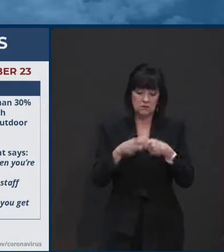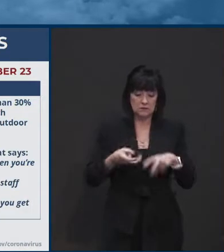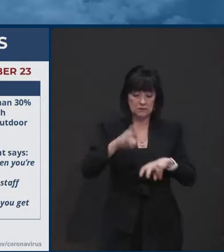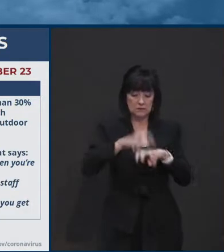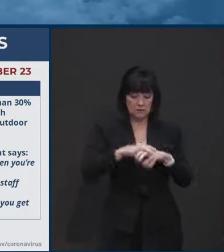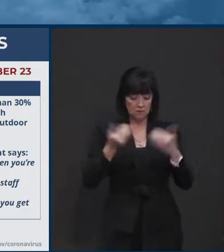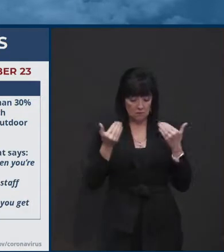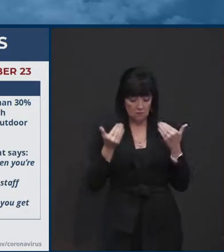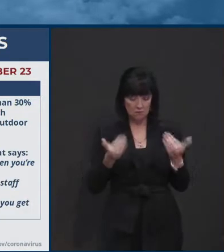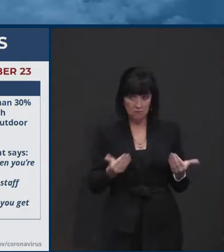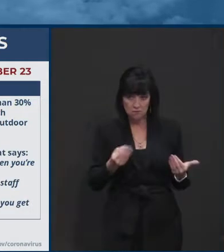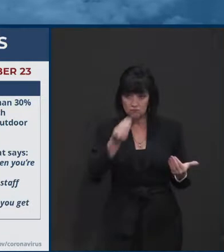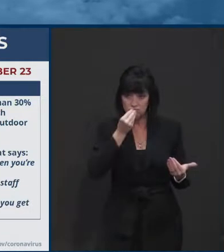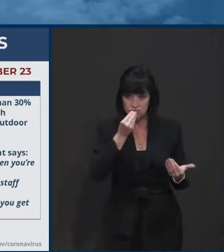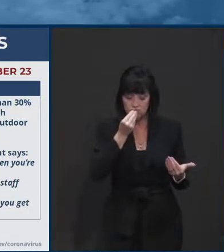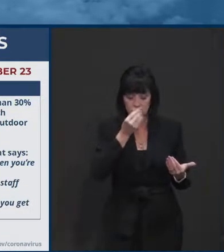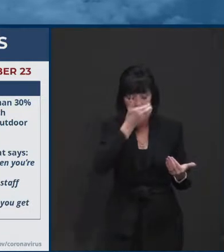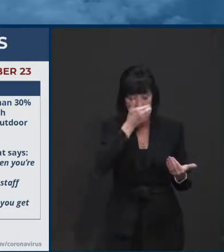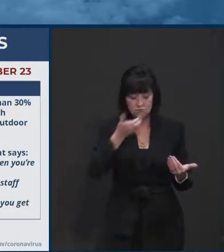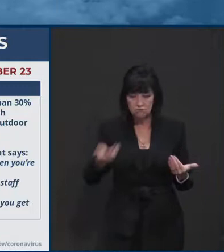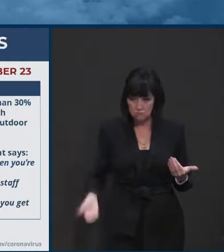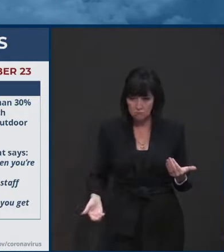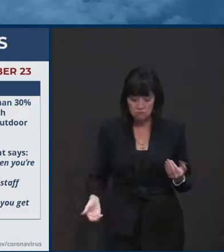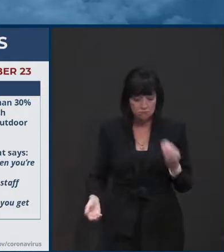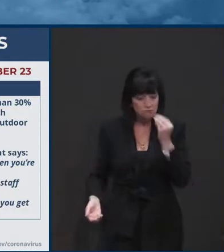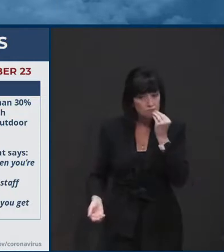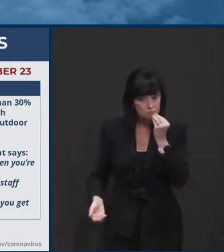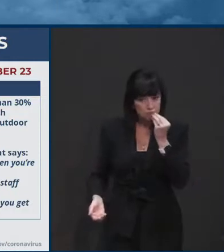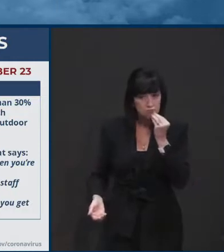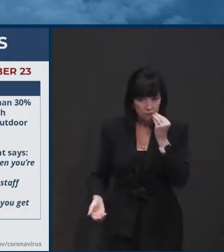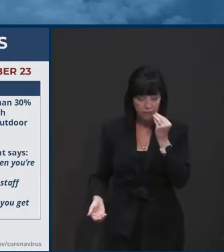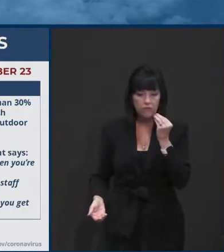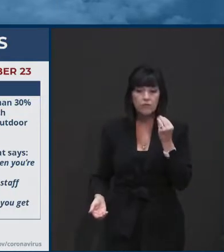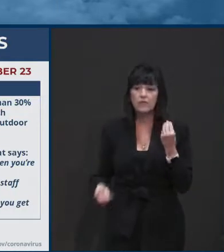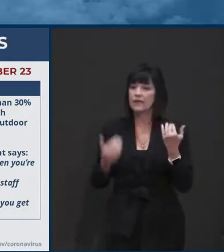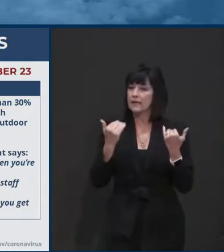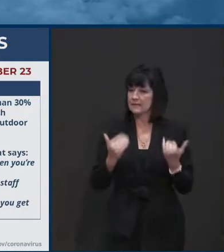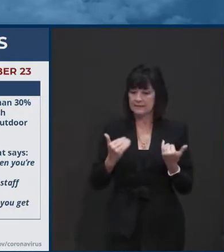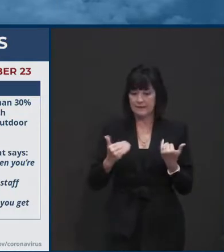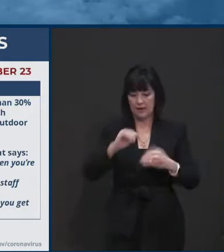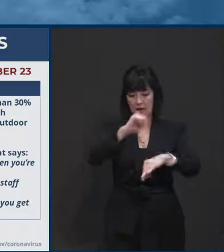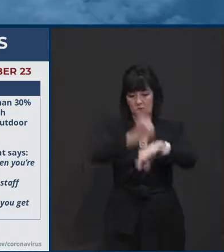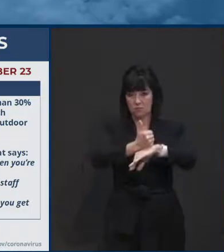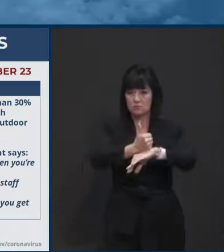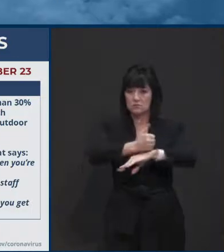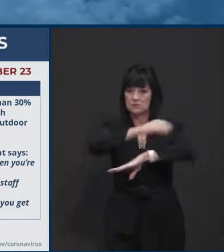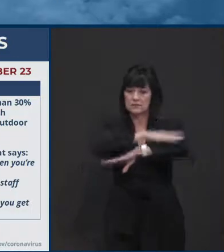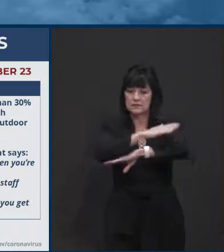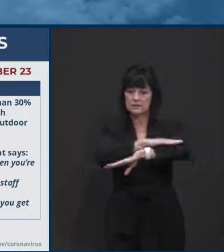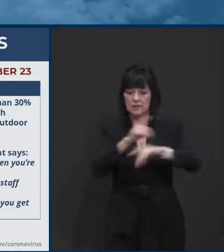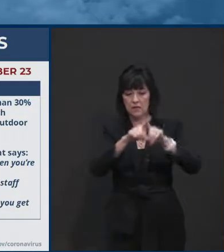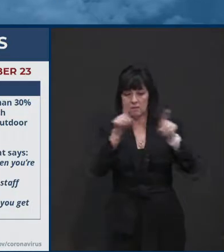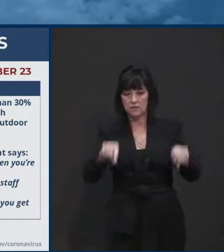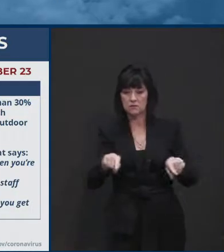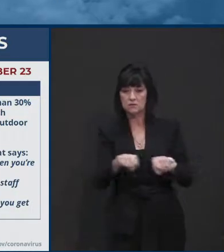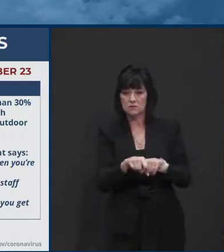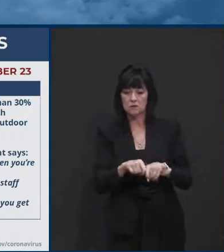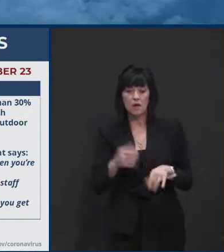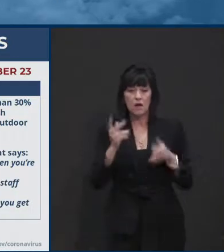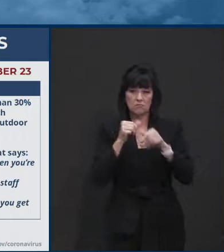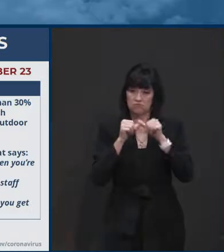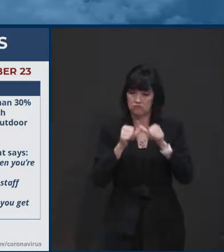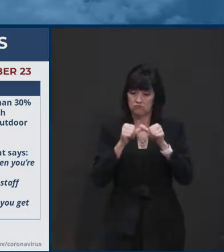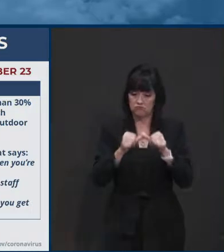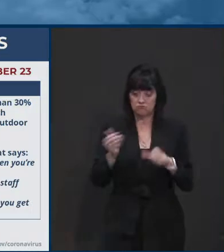we're going to require that there be table signs that ask diners to keep a mask on until they're ready to eat.